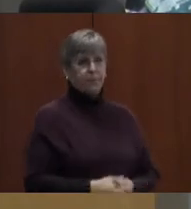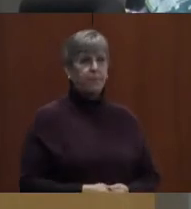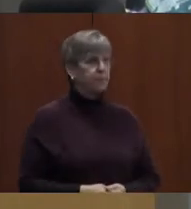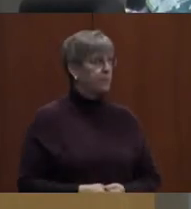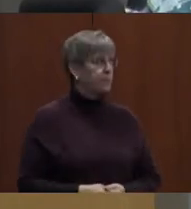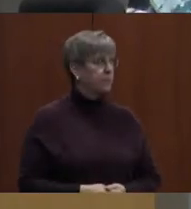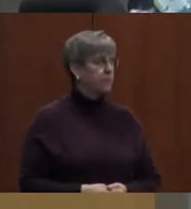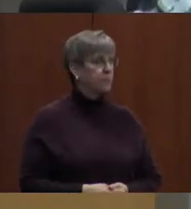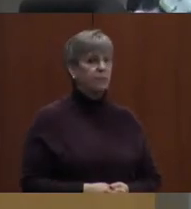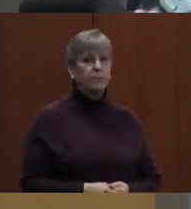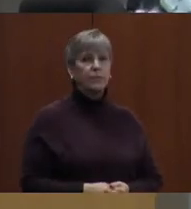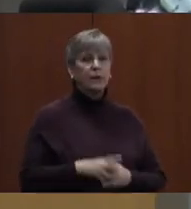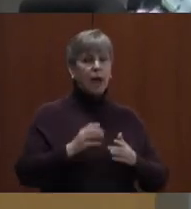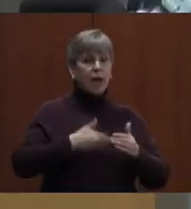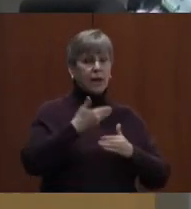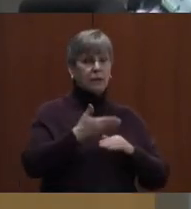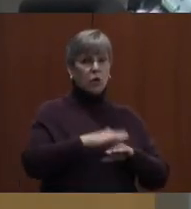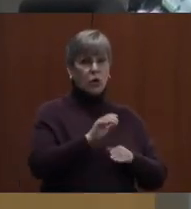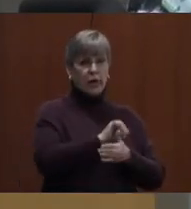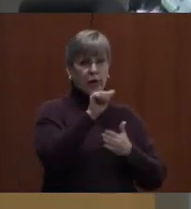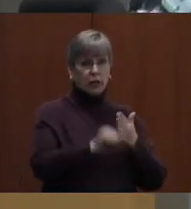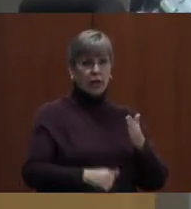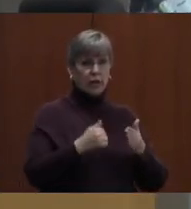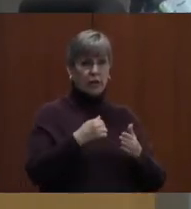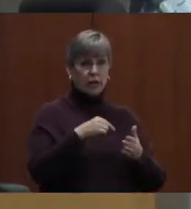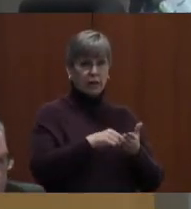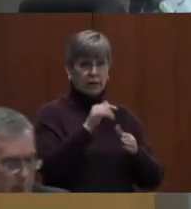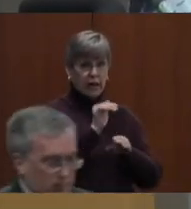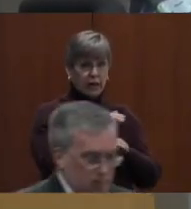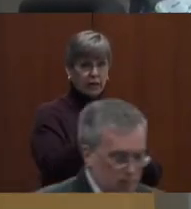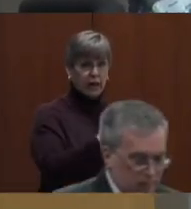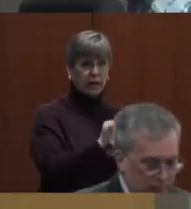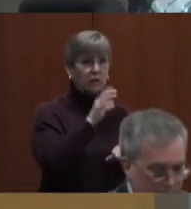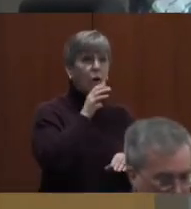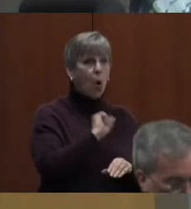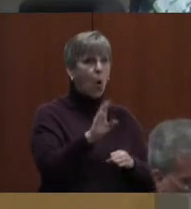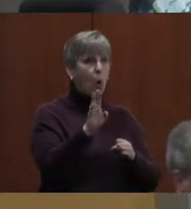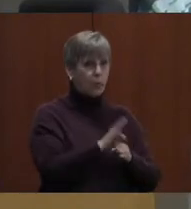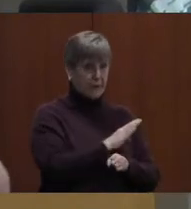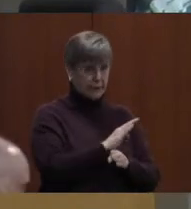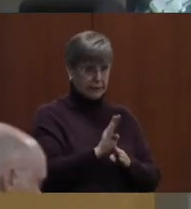Next on our agenda this evening is old business.